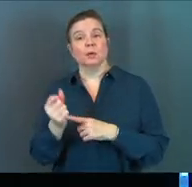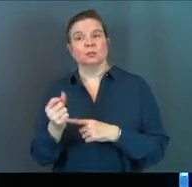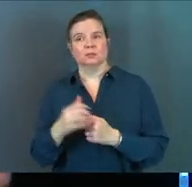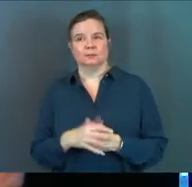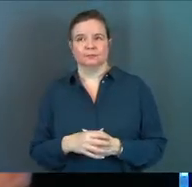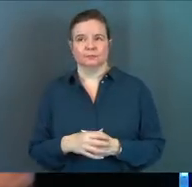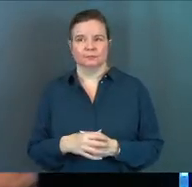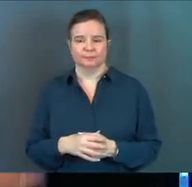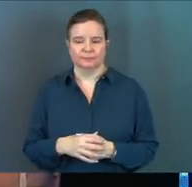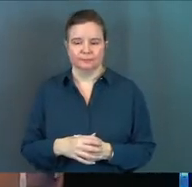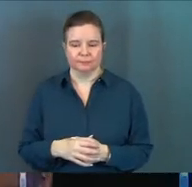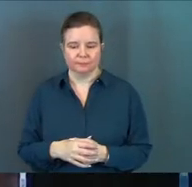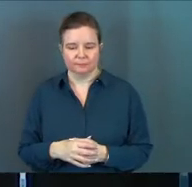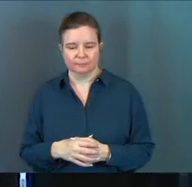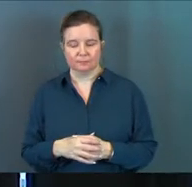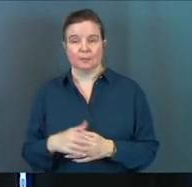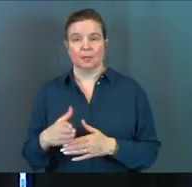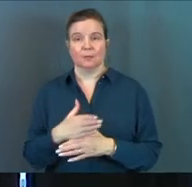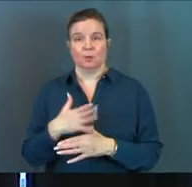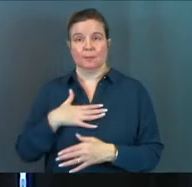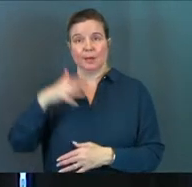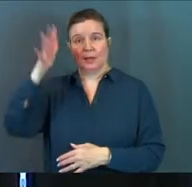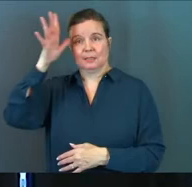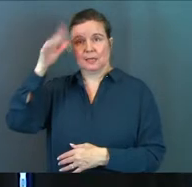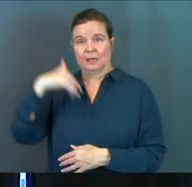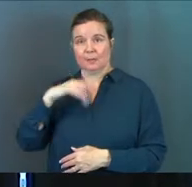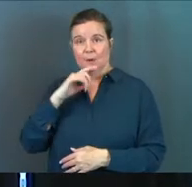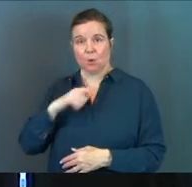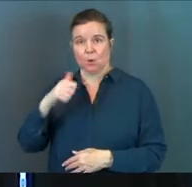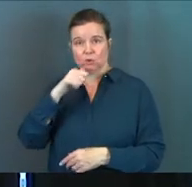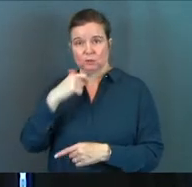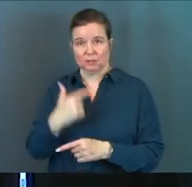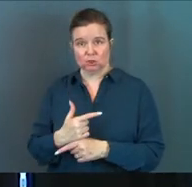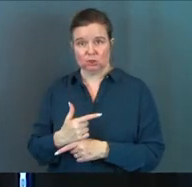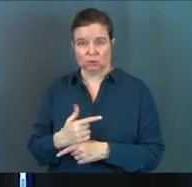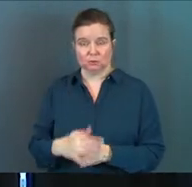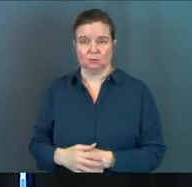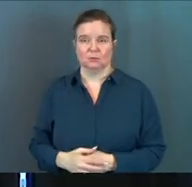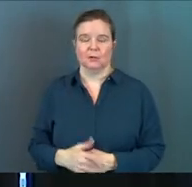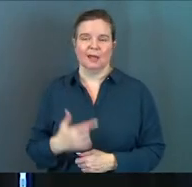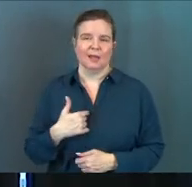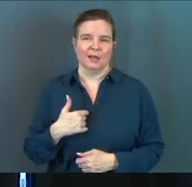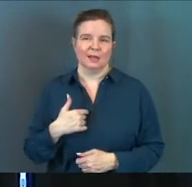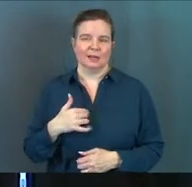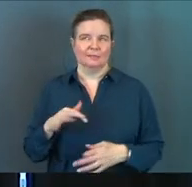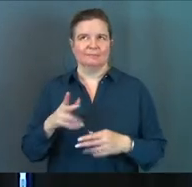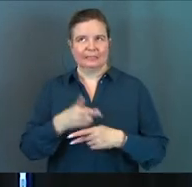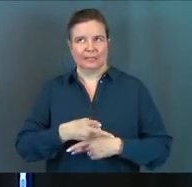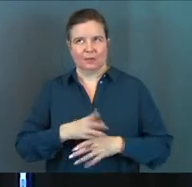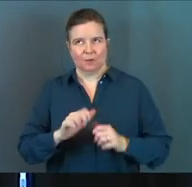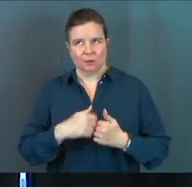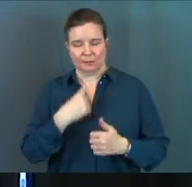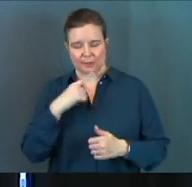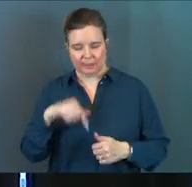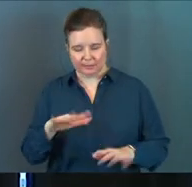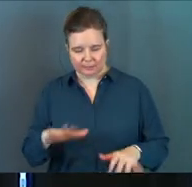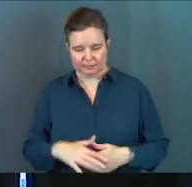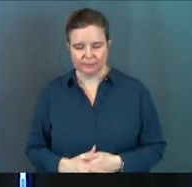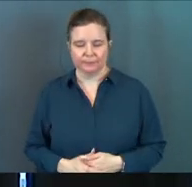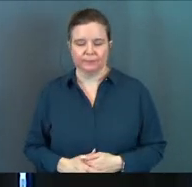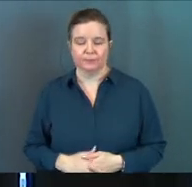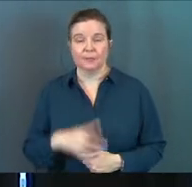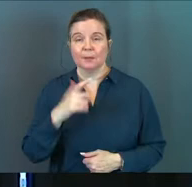between my dad and my older sister. And I'm going to walk very carefully through this,